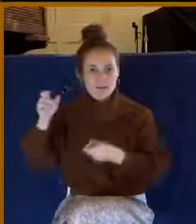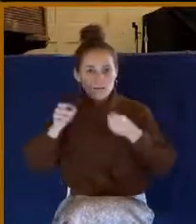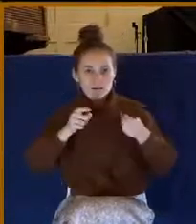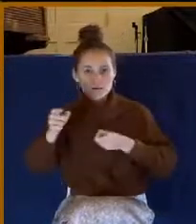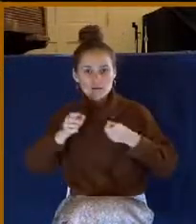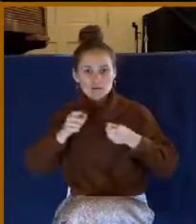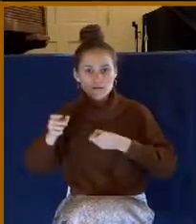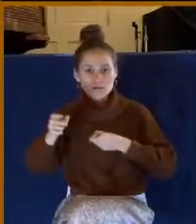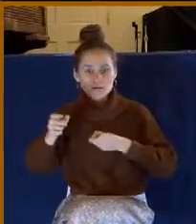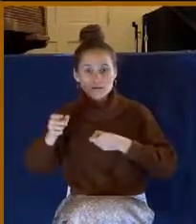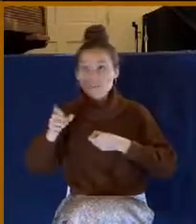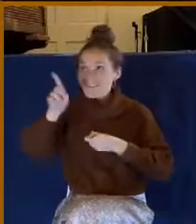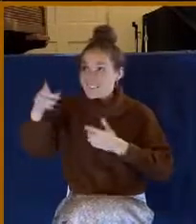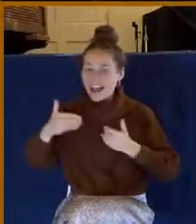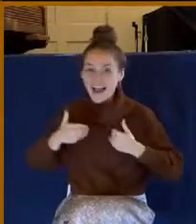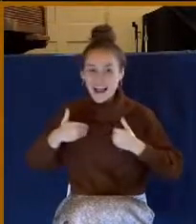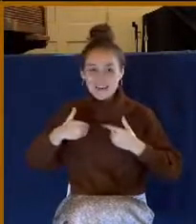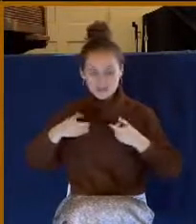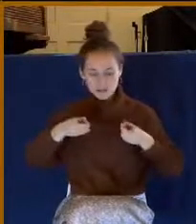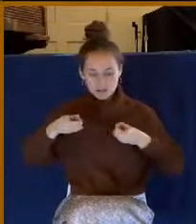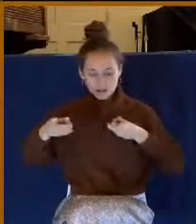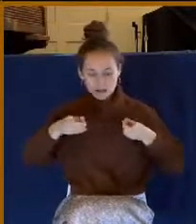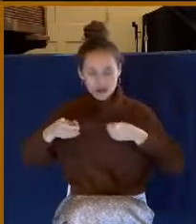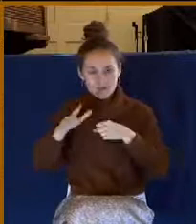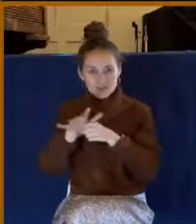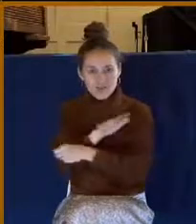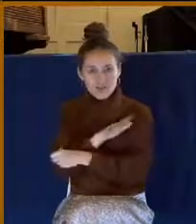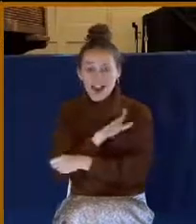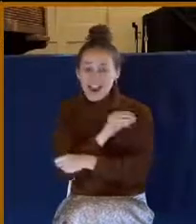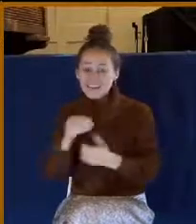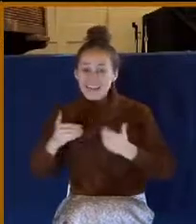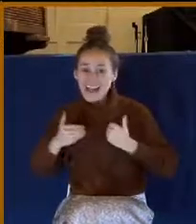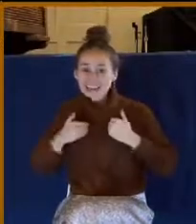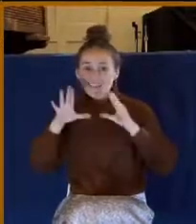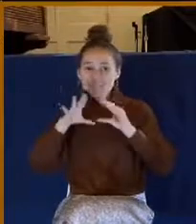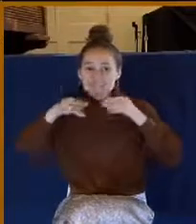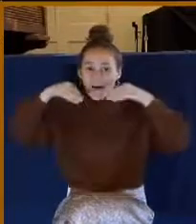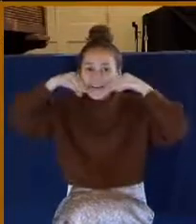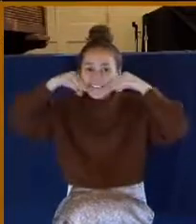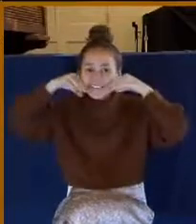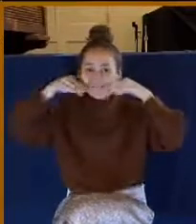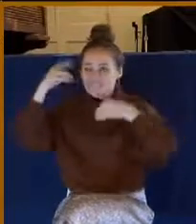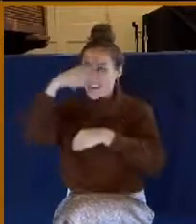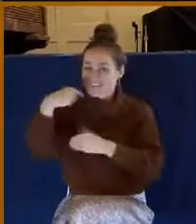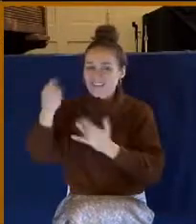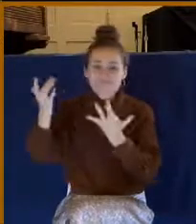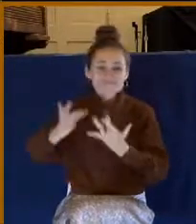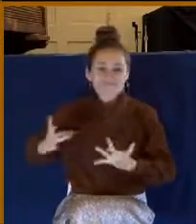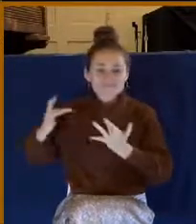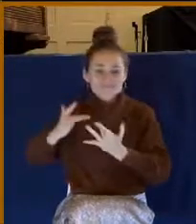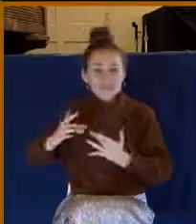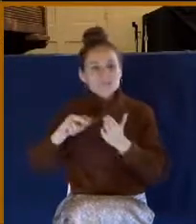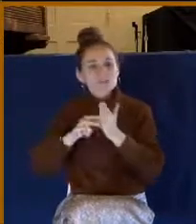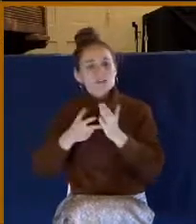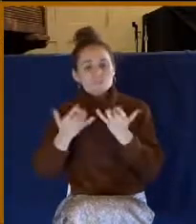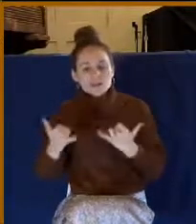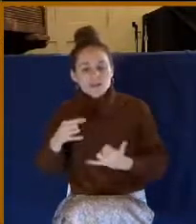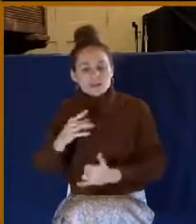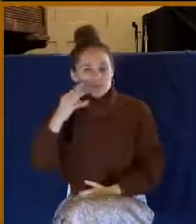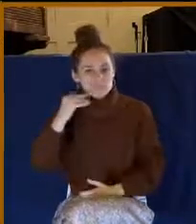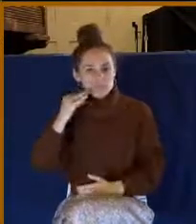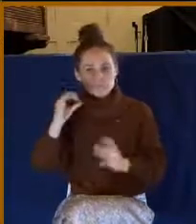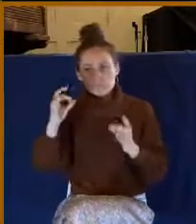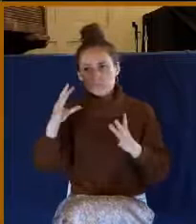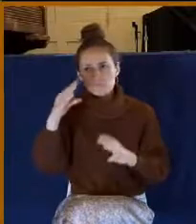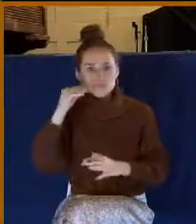hides a smiling face. I love that line. You might be dealing with this year a frowning providence. might look to you as if from